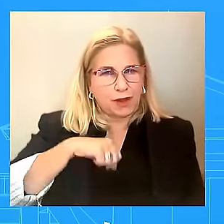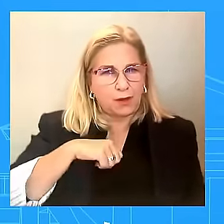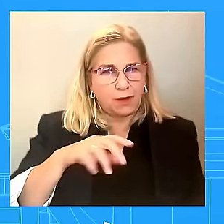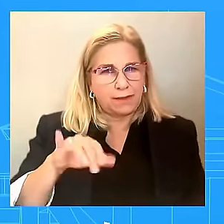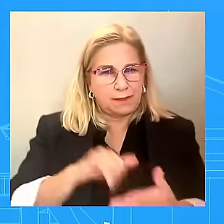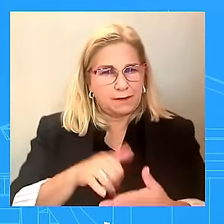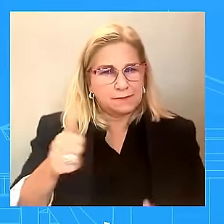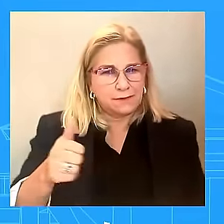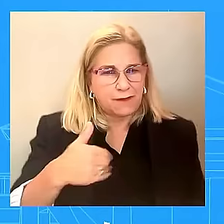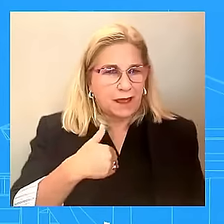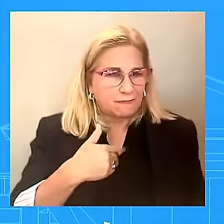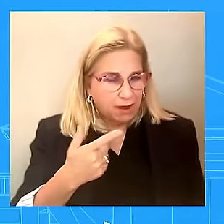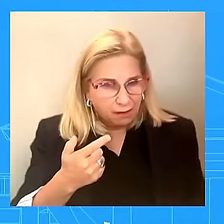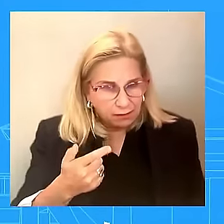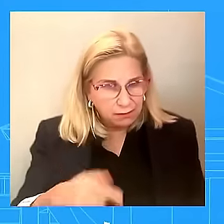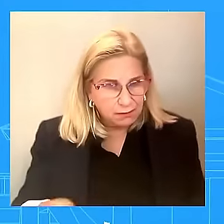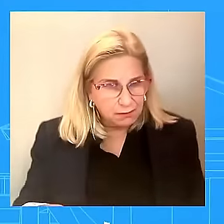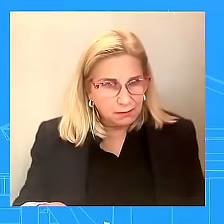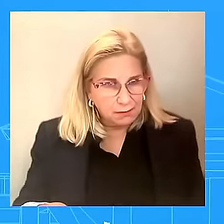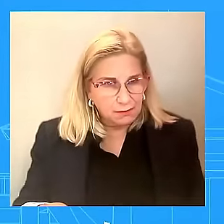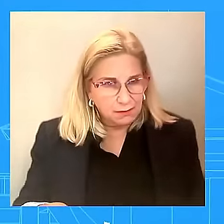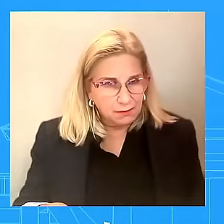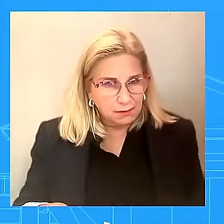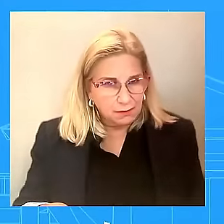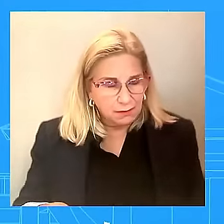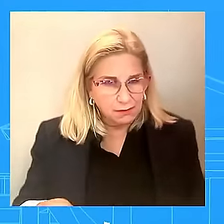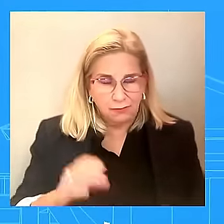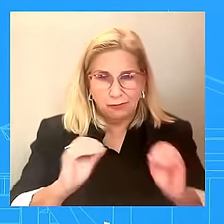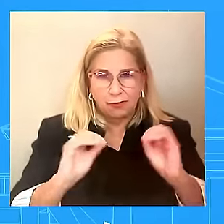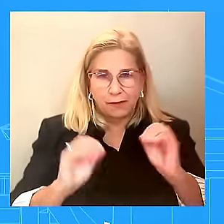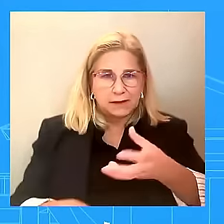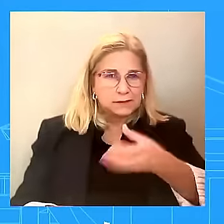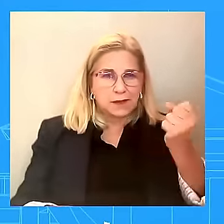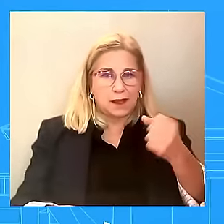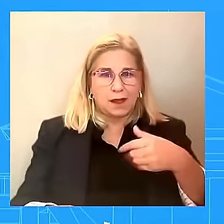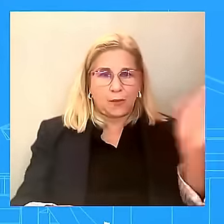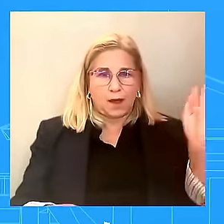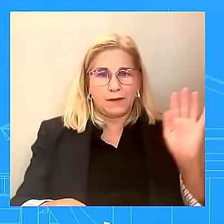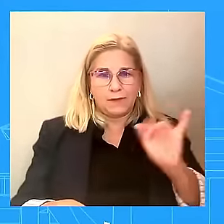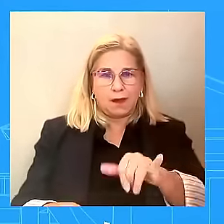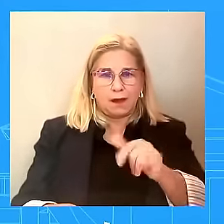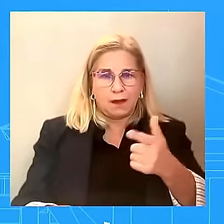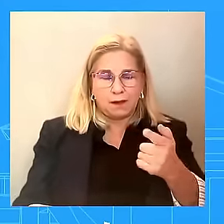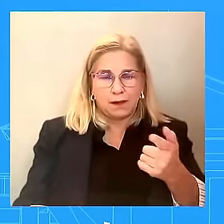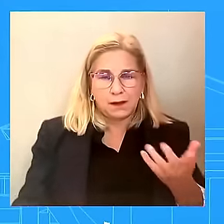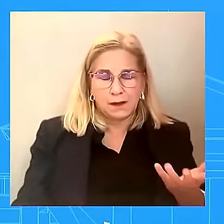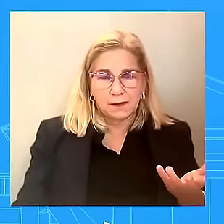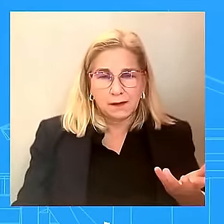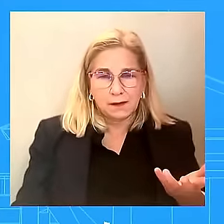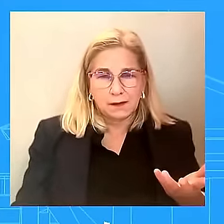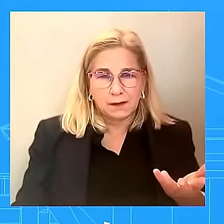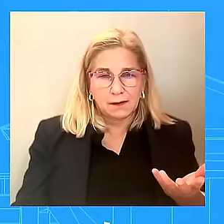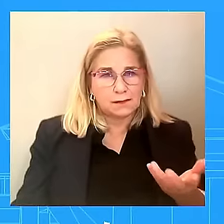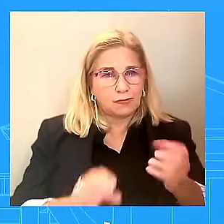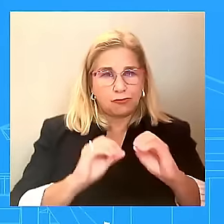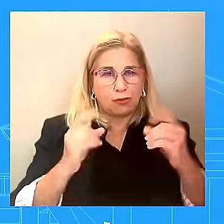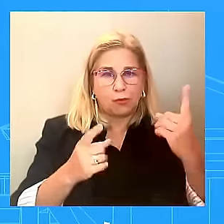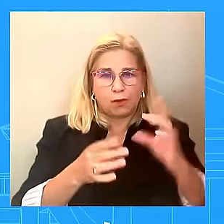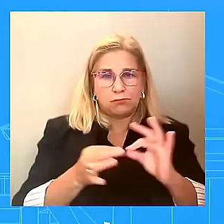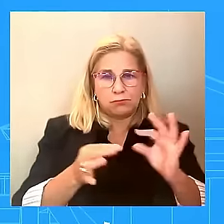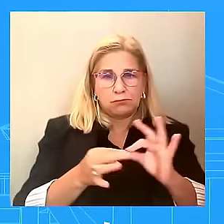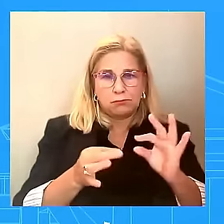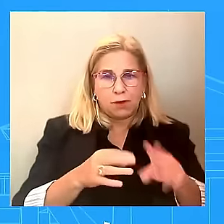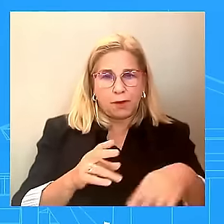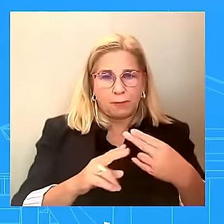on that? Because she hasn't, and her campaign officials also haven't answered that question even on television. Look, a